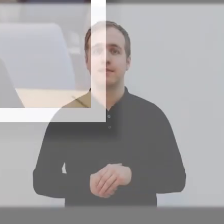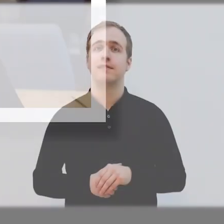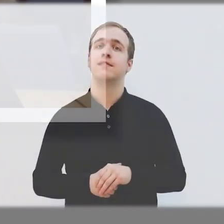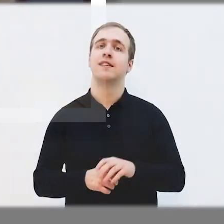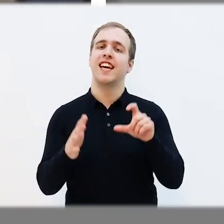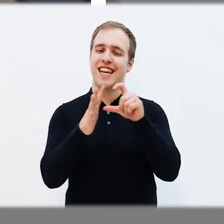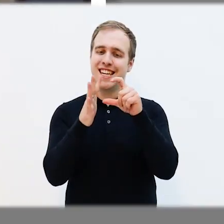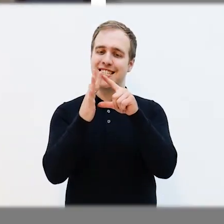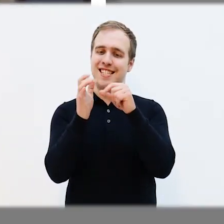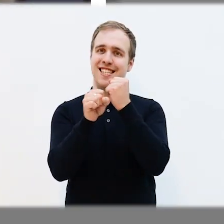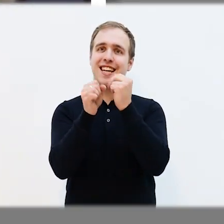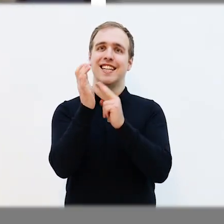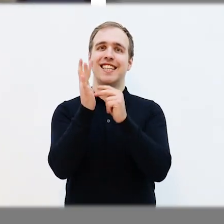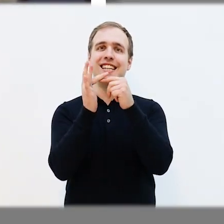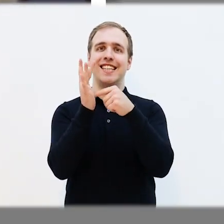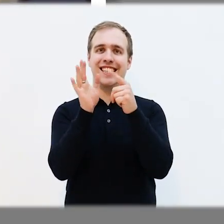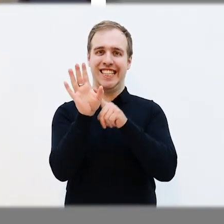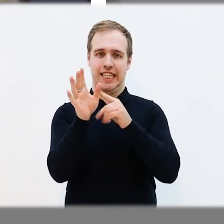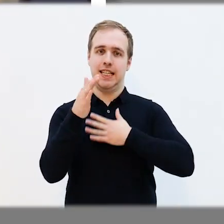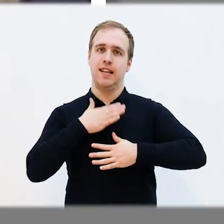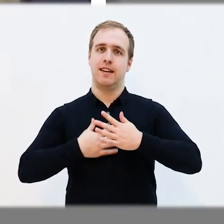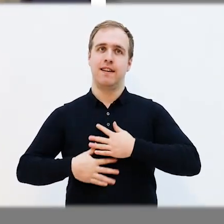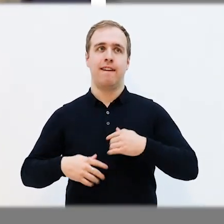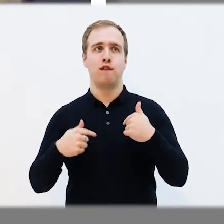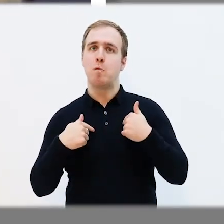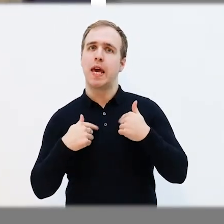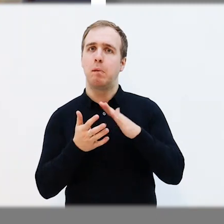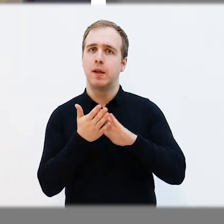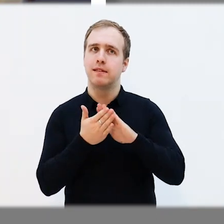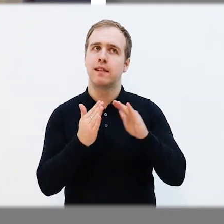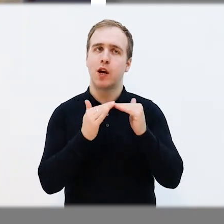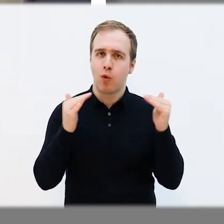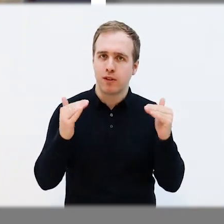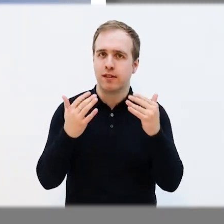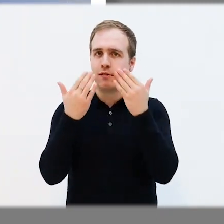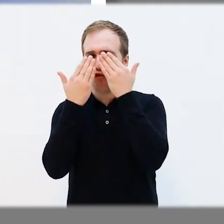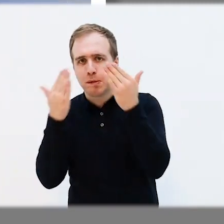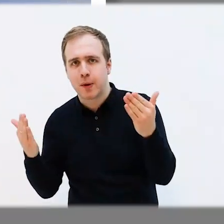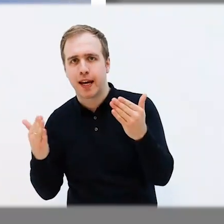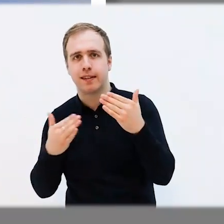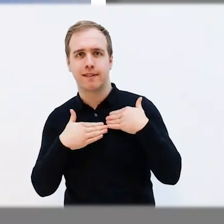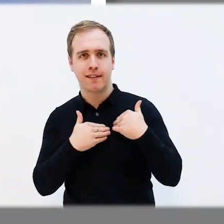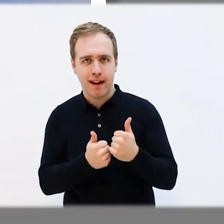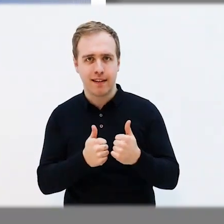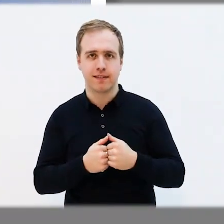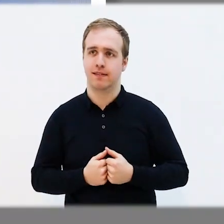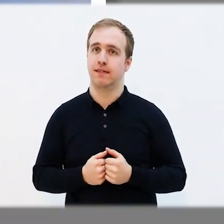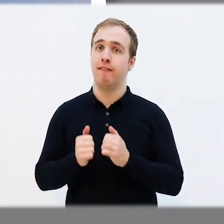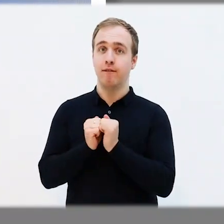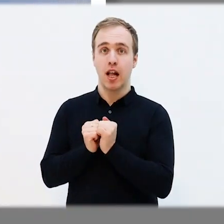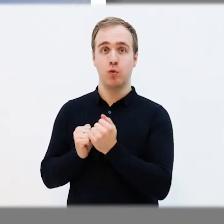Dignity, to me, is equality, respect and kindness. Valuing self